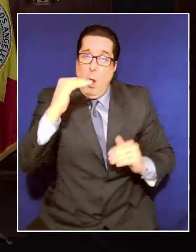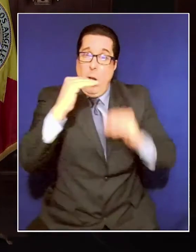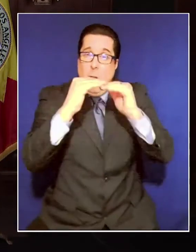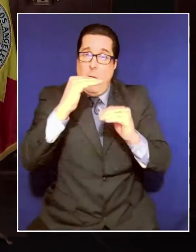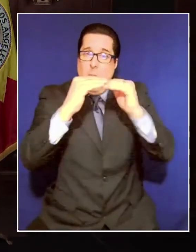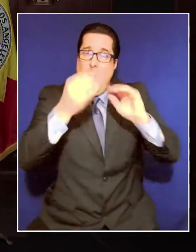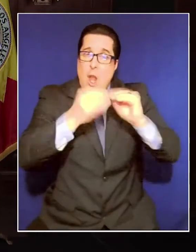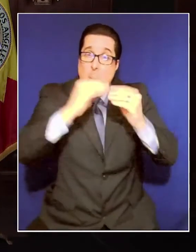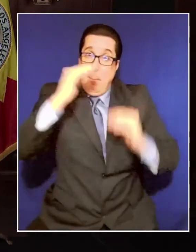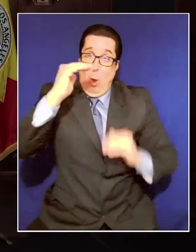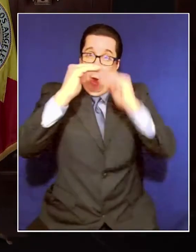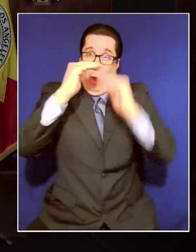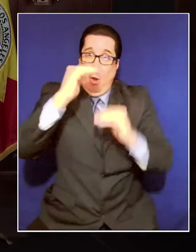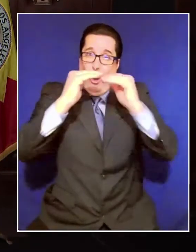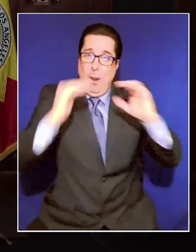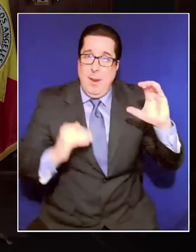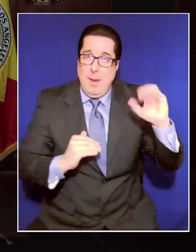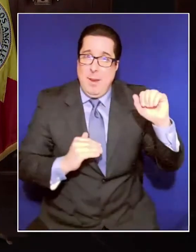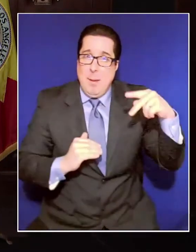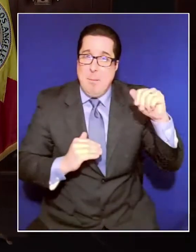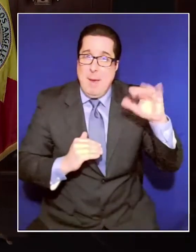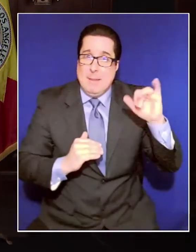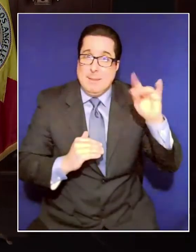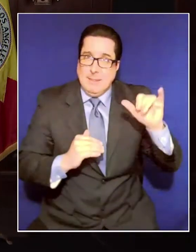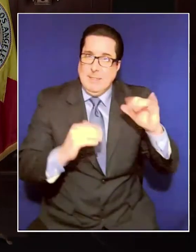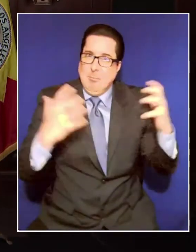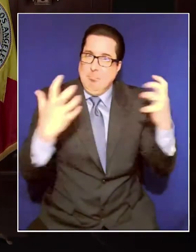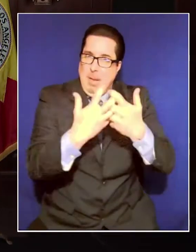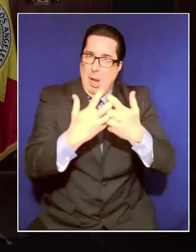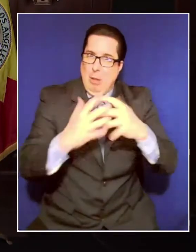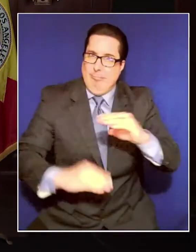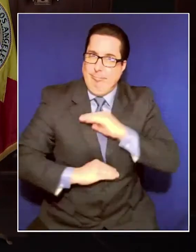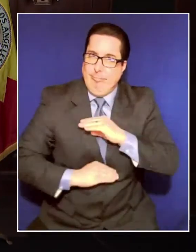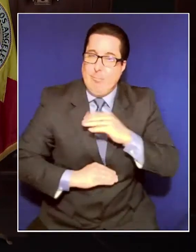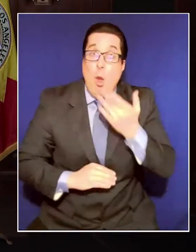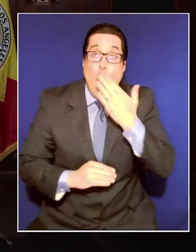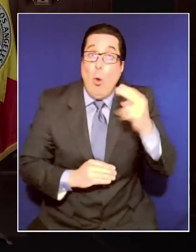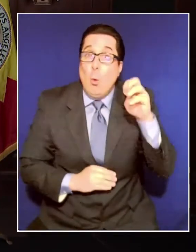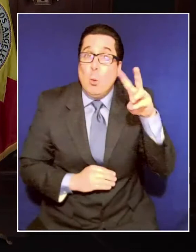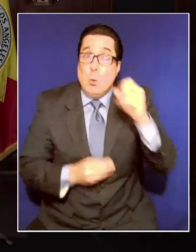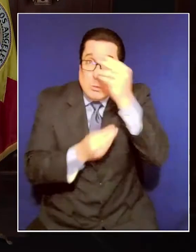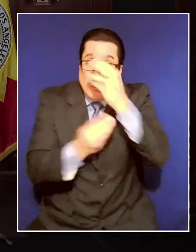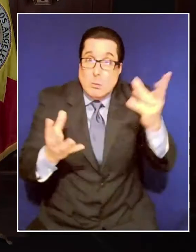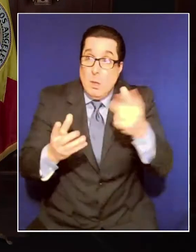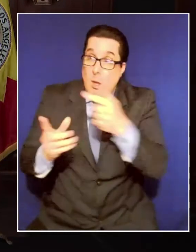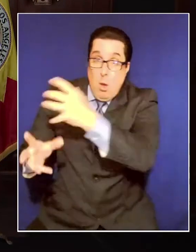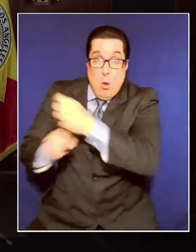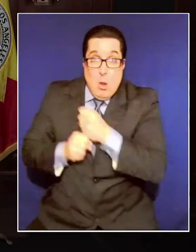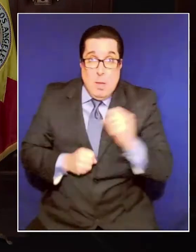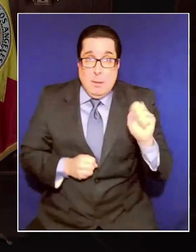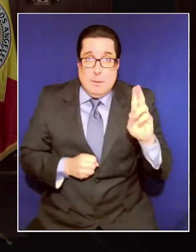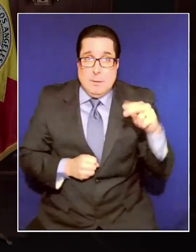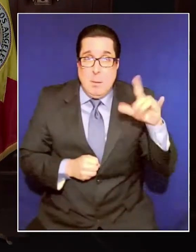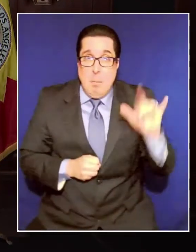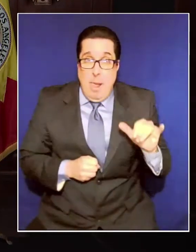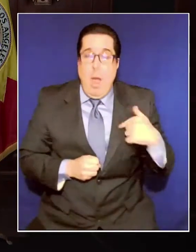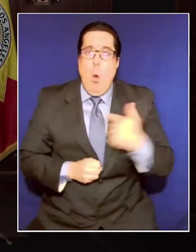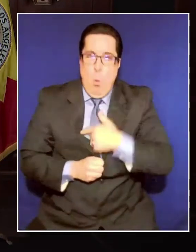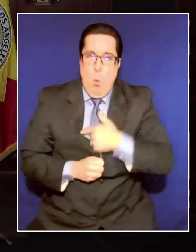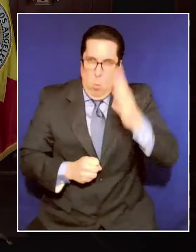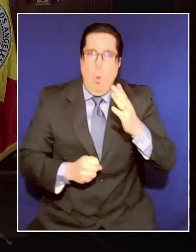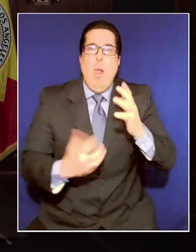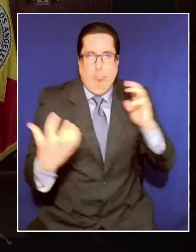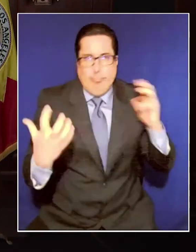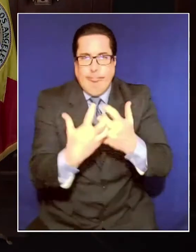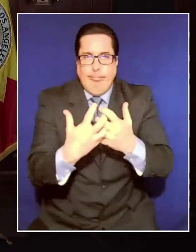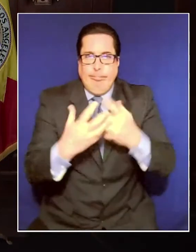The good news is this. To anybody who gives us the supply, we will get the job done. Let me repeat that. Give us